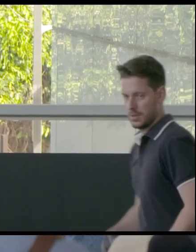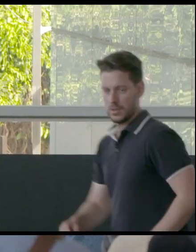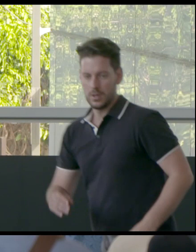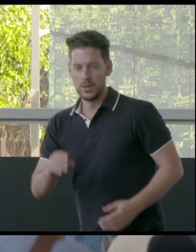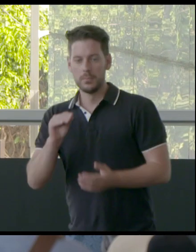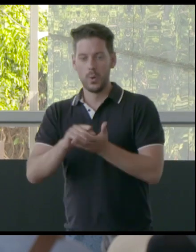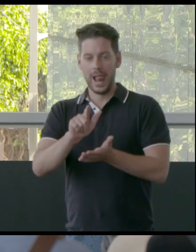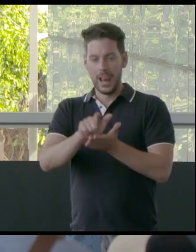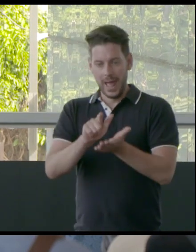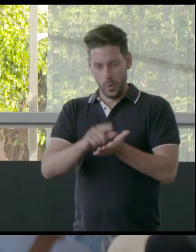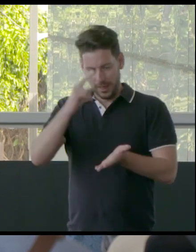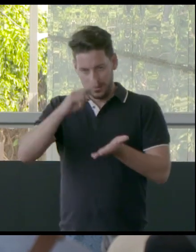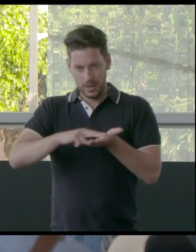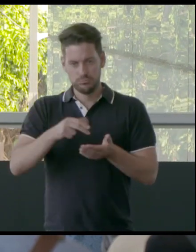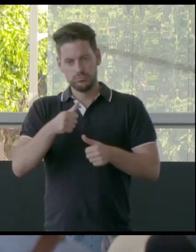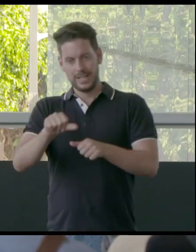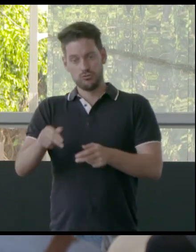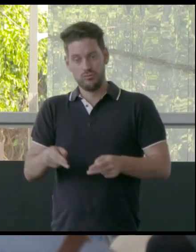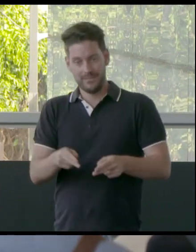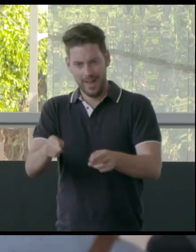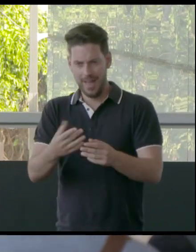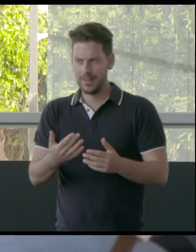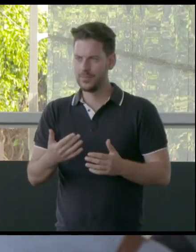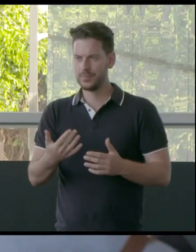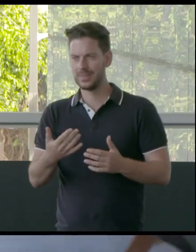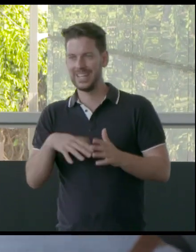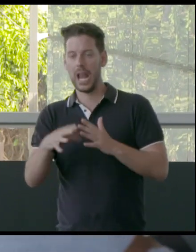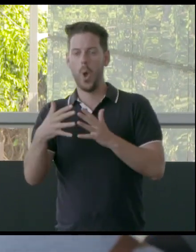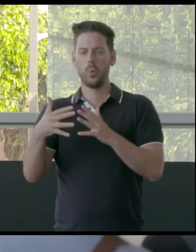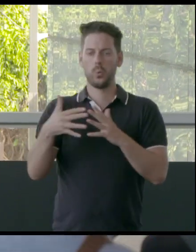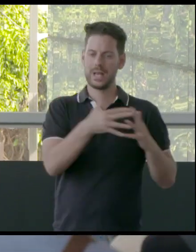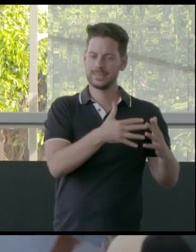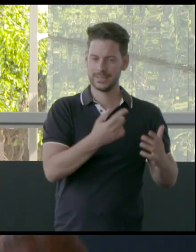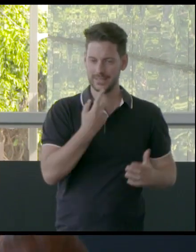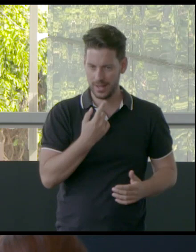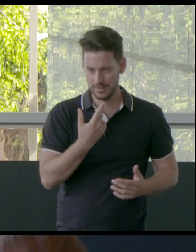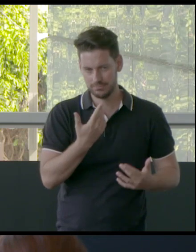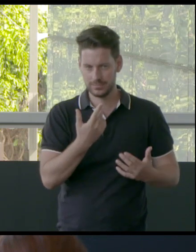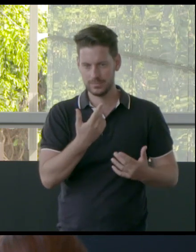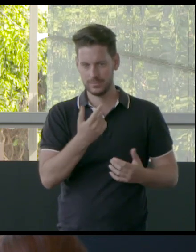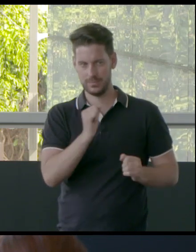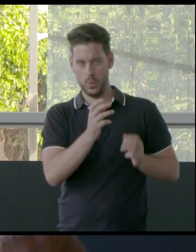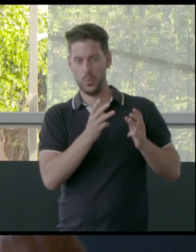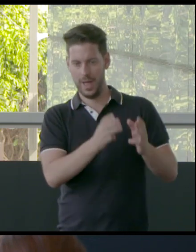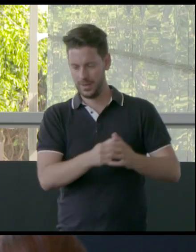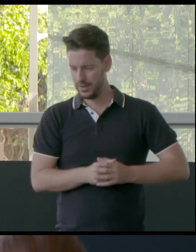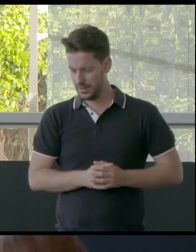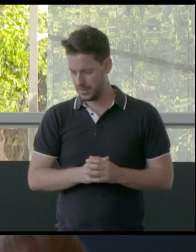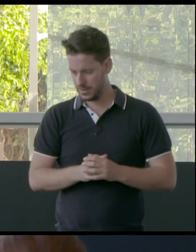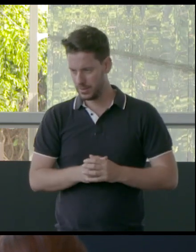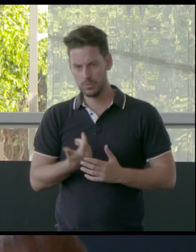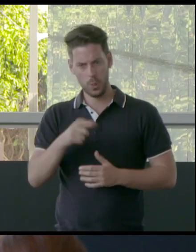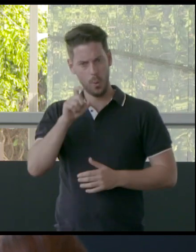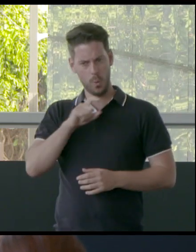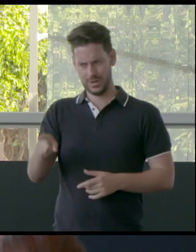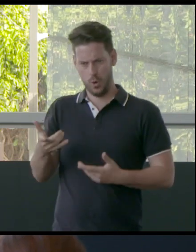a river in a kind of Western sense, it's kind of gilding the lily because, for us, the